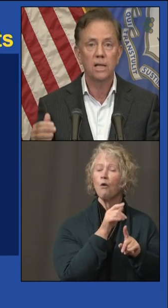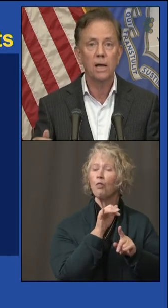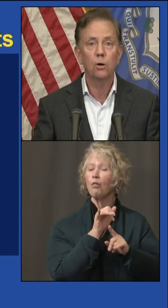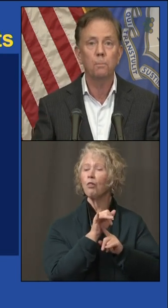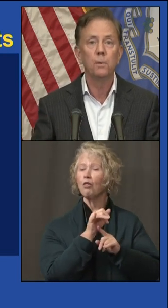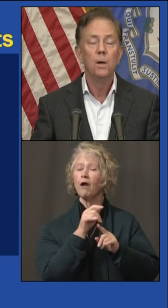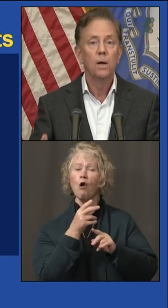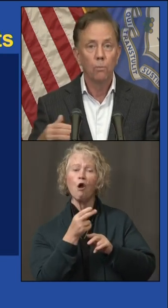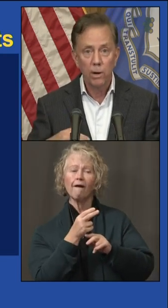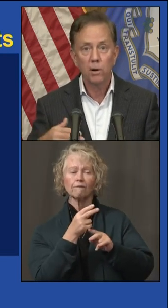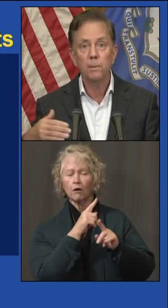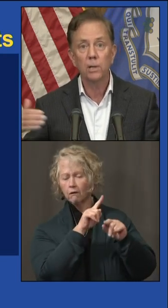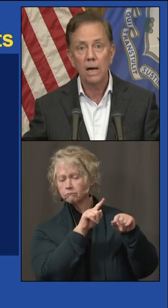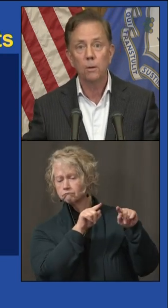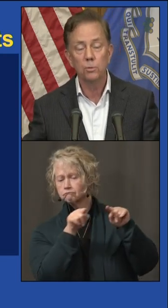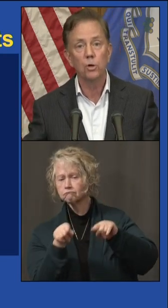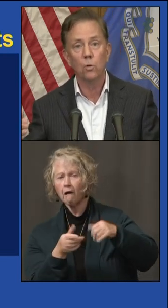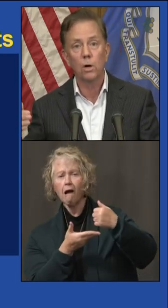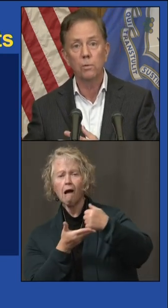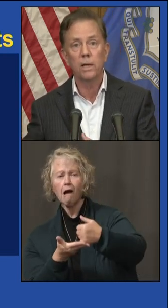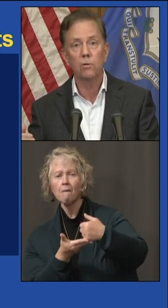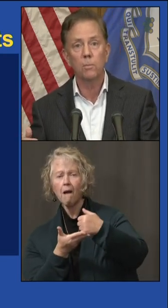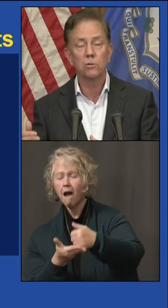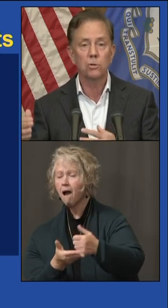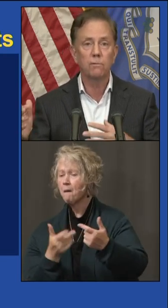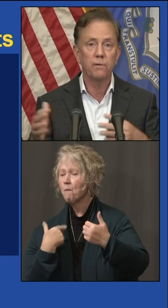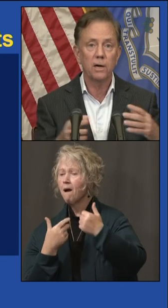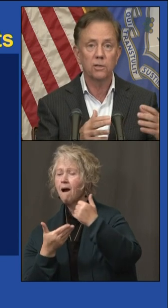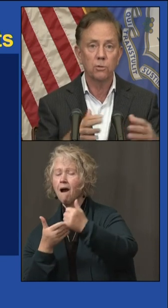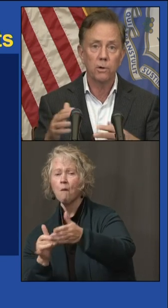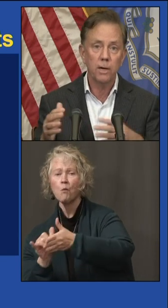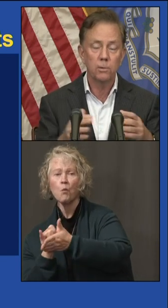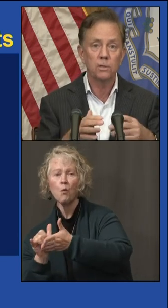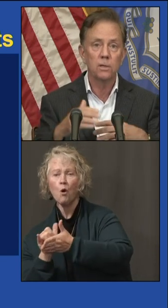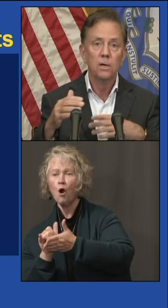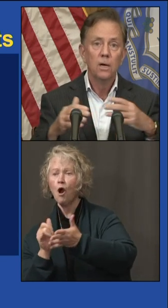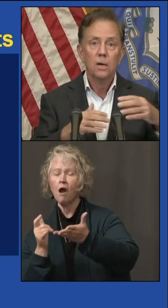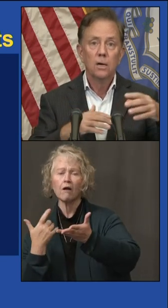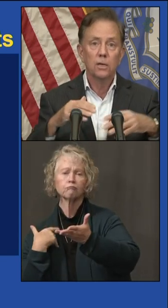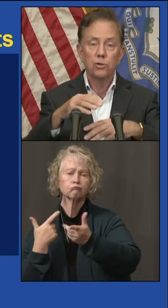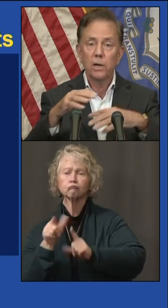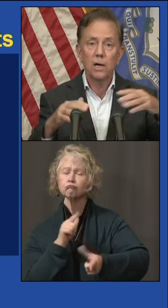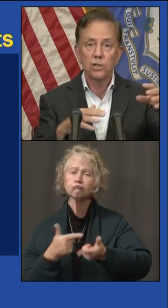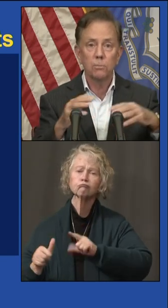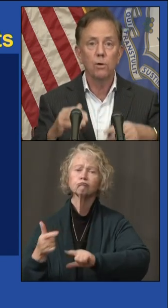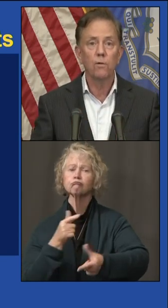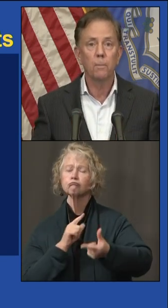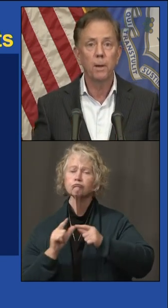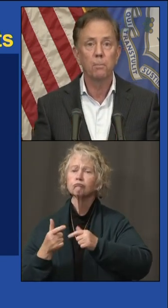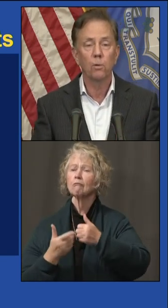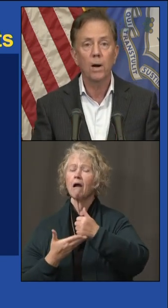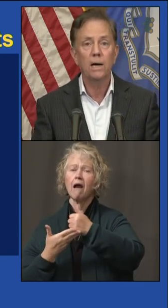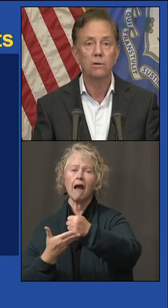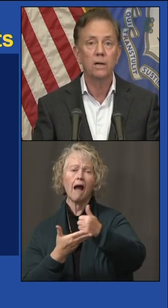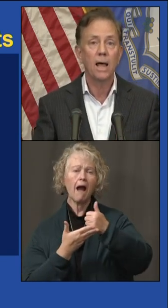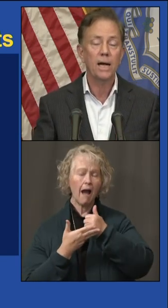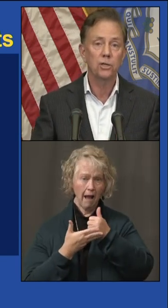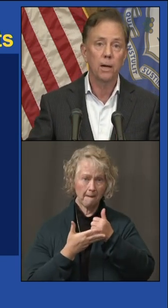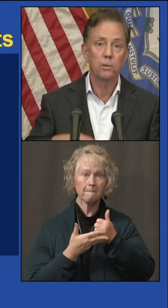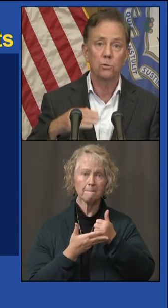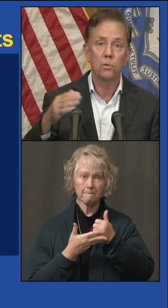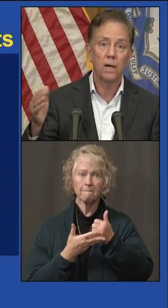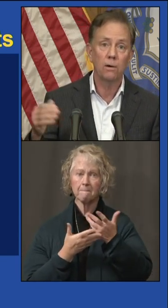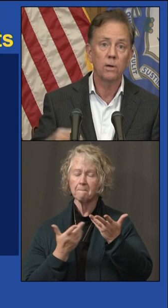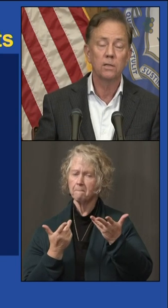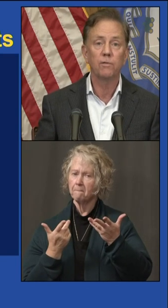vents and the help. And we were able to help New York when they were most on fire. So we were able to triage and move our people around and